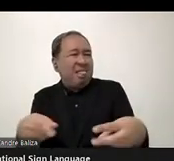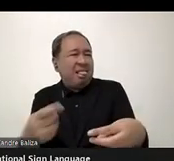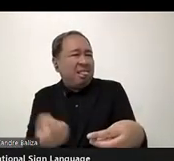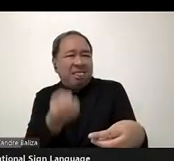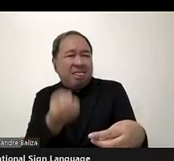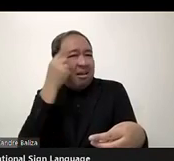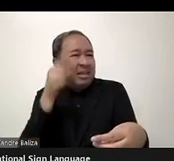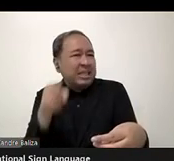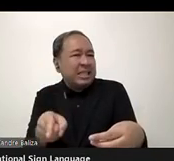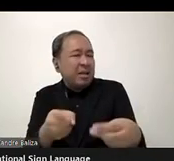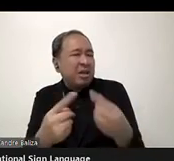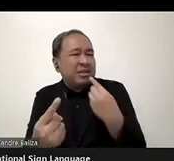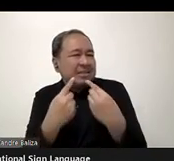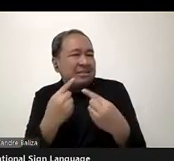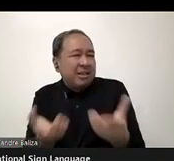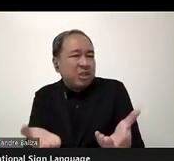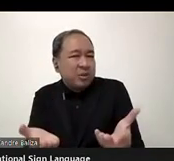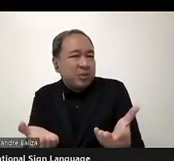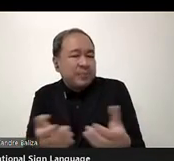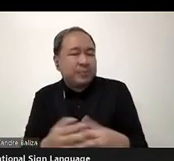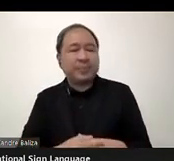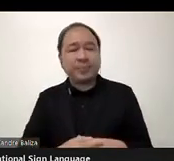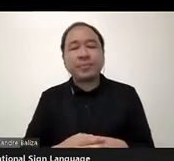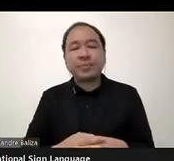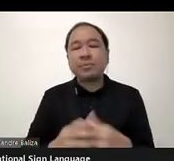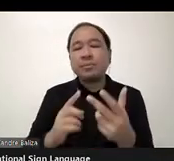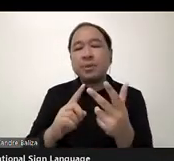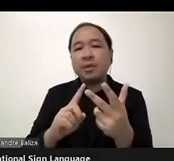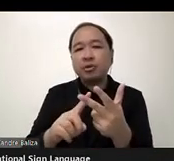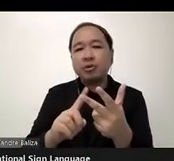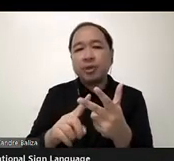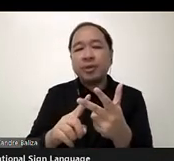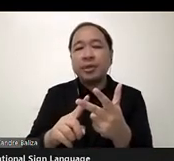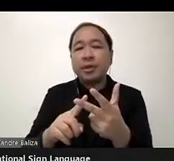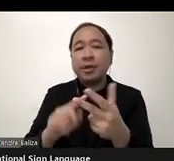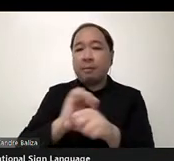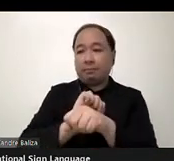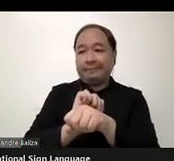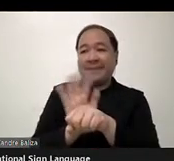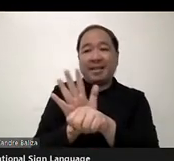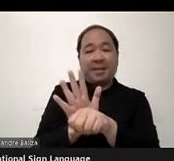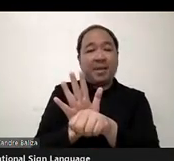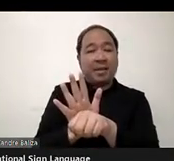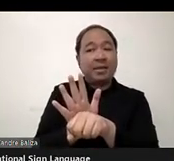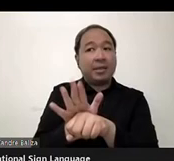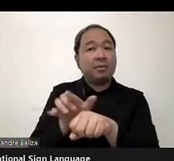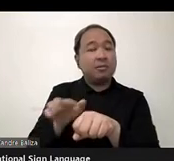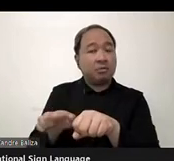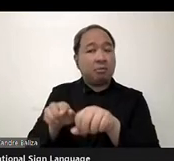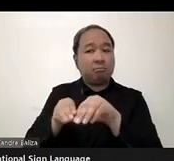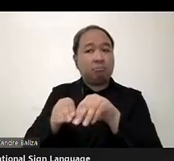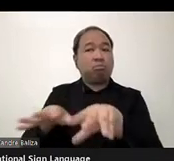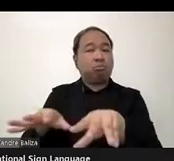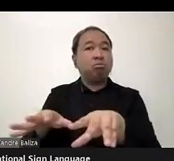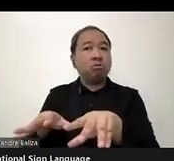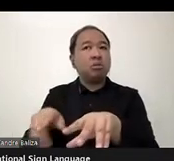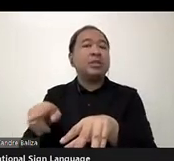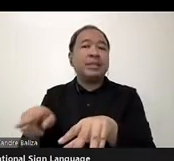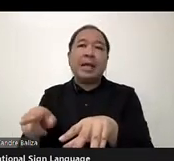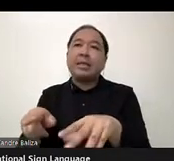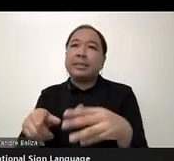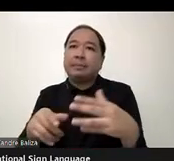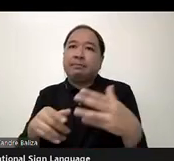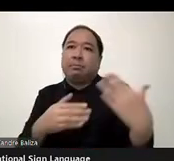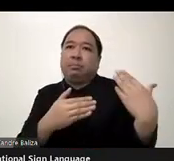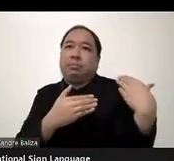There is one more thing. The pandemic has definitely been responsible for pushing accessibility